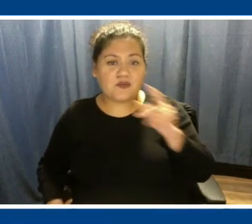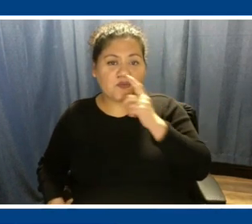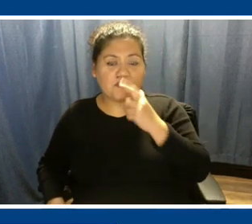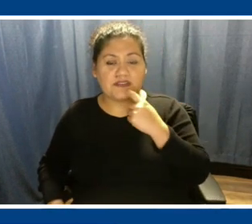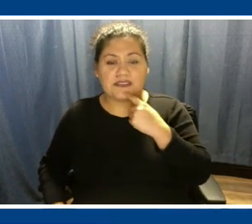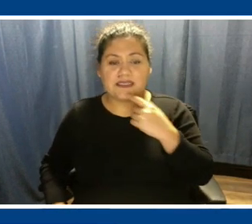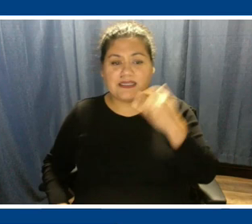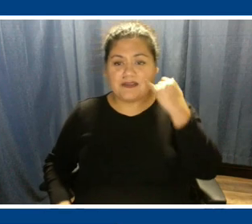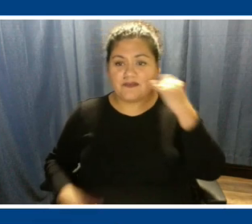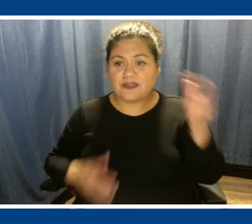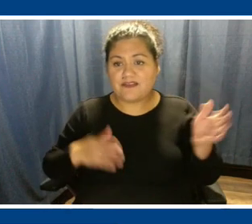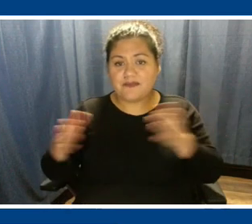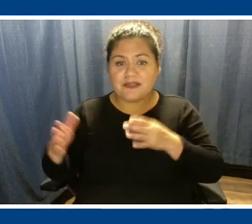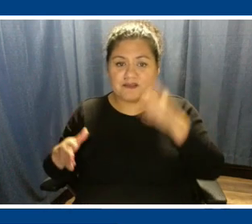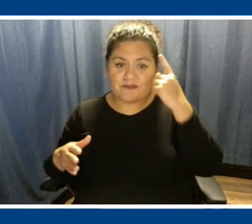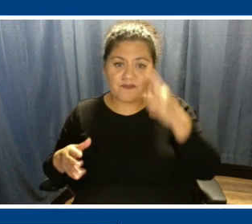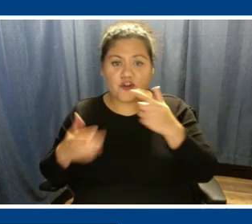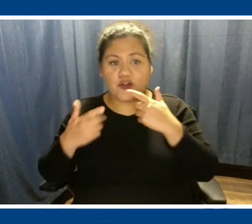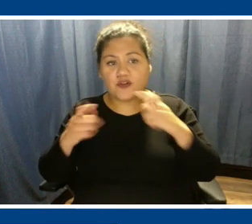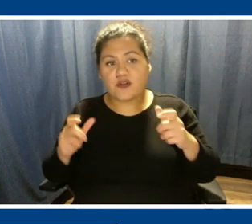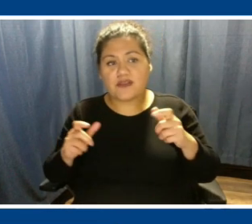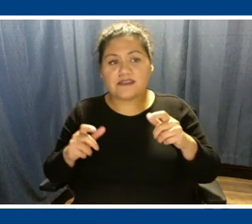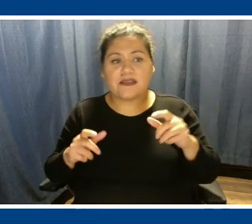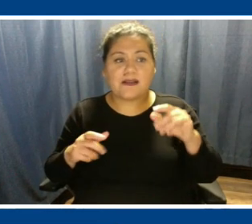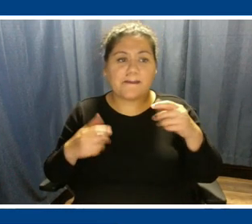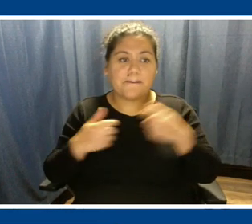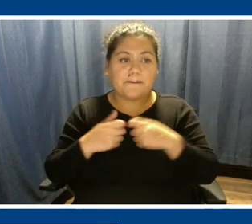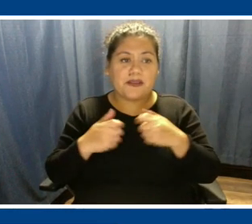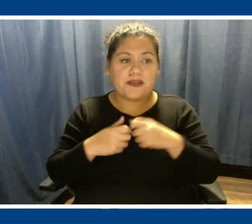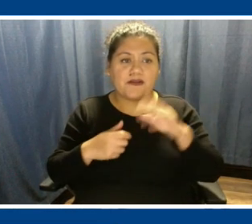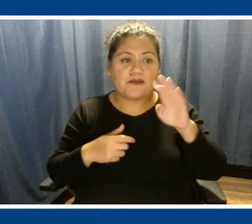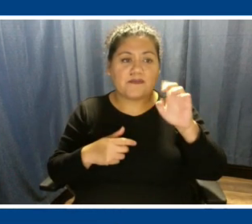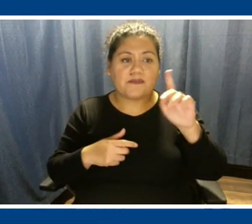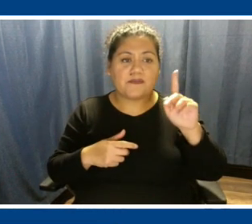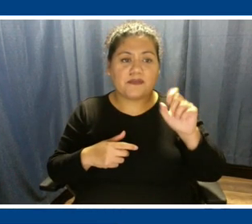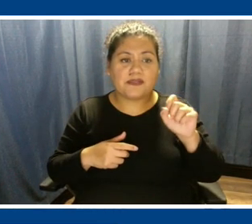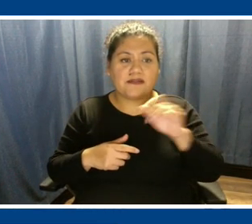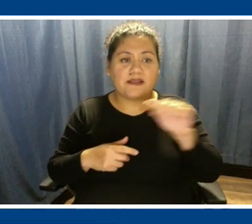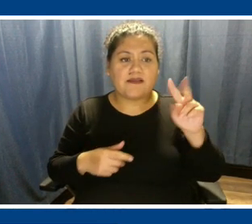plans for large battery banks like Victoria, Australia.